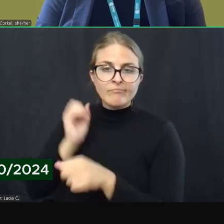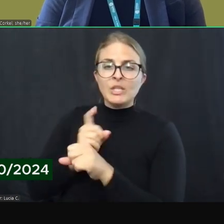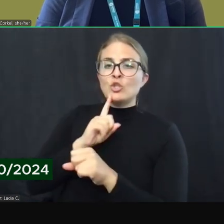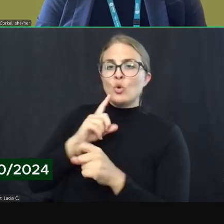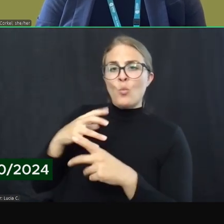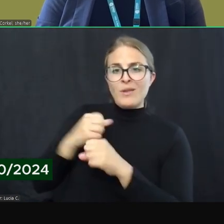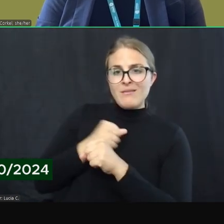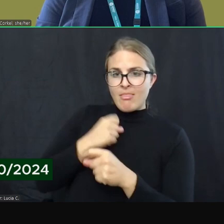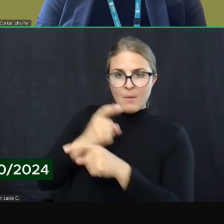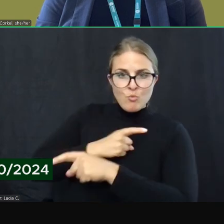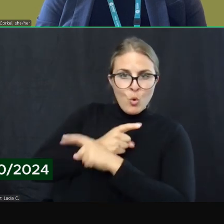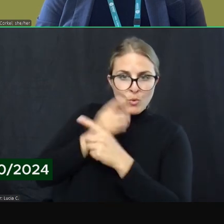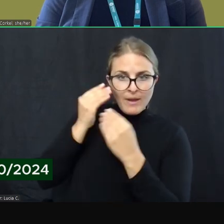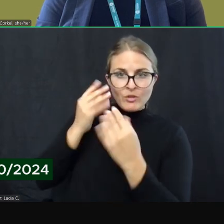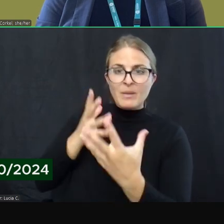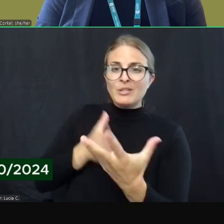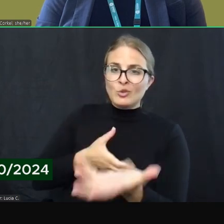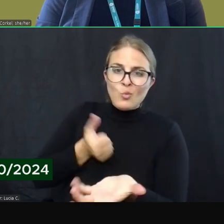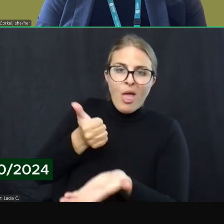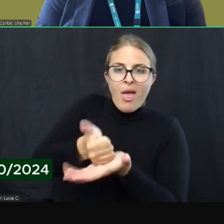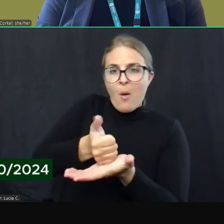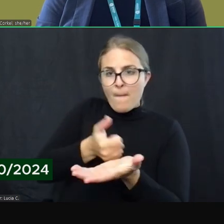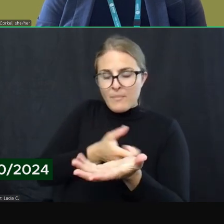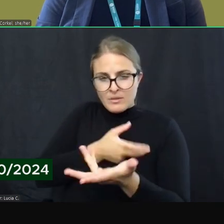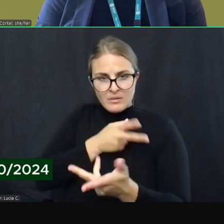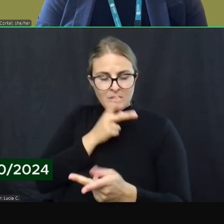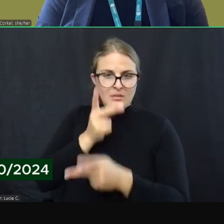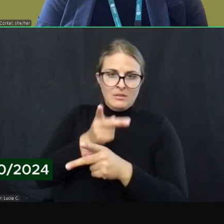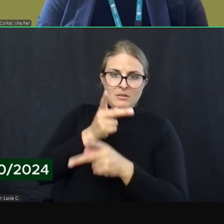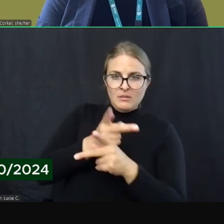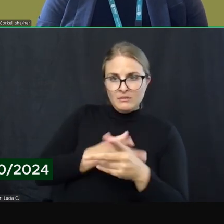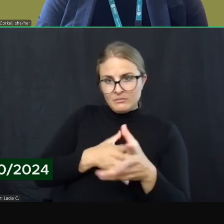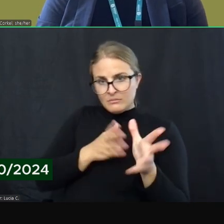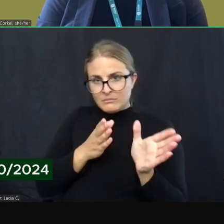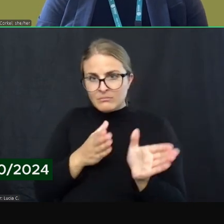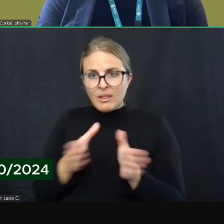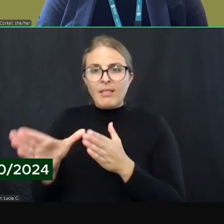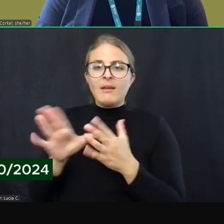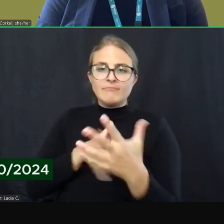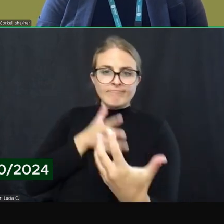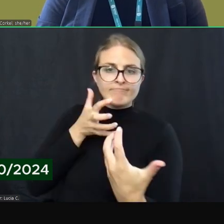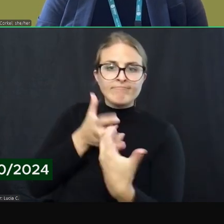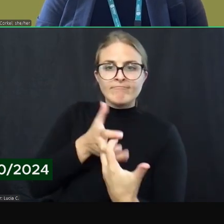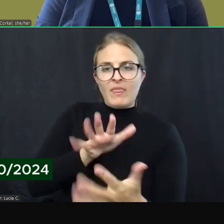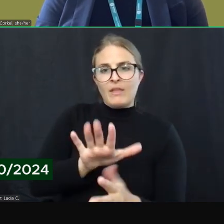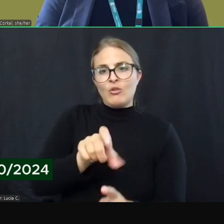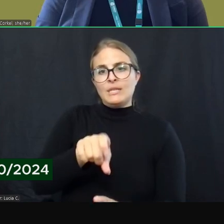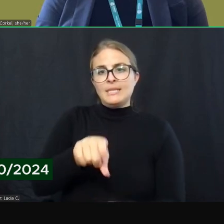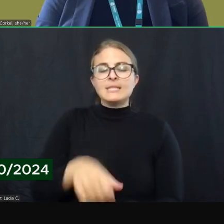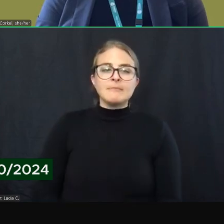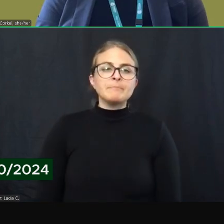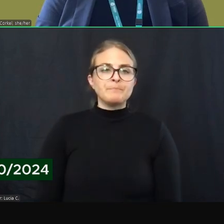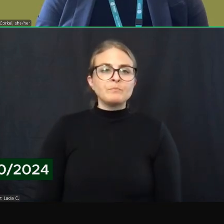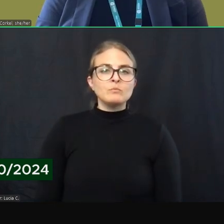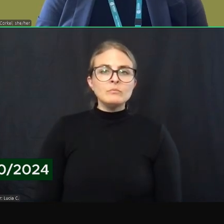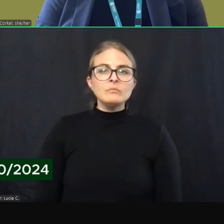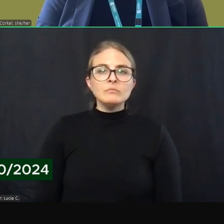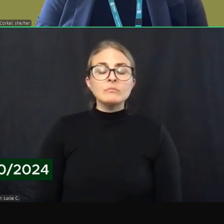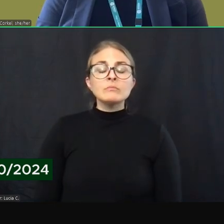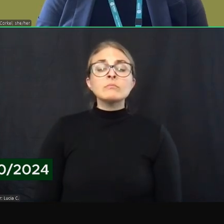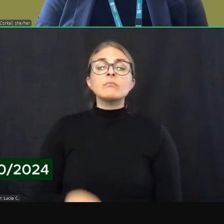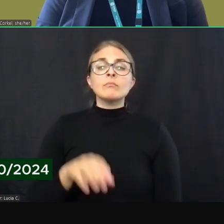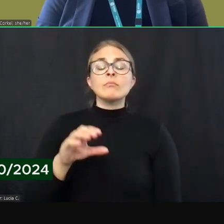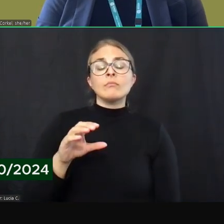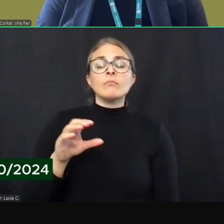information to help inform the care options that we present to a guest. On the other